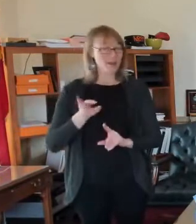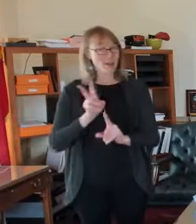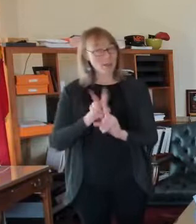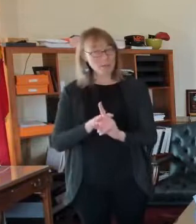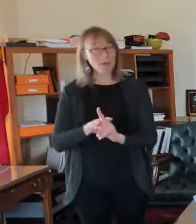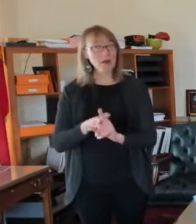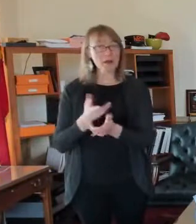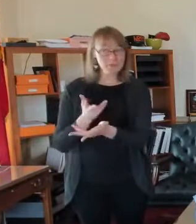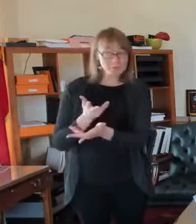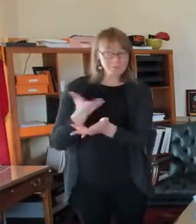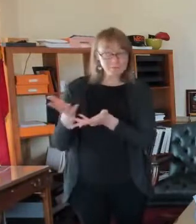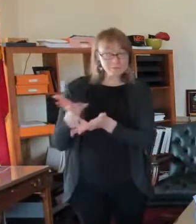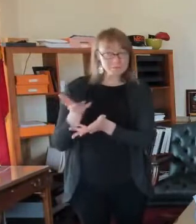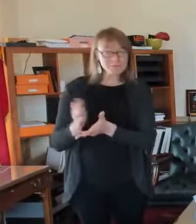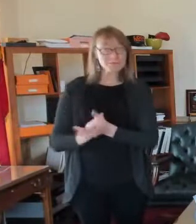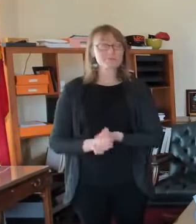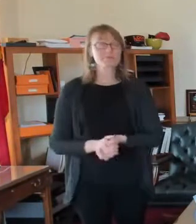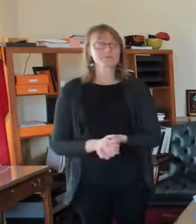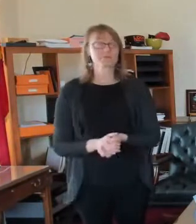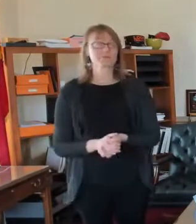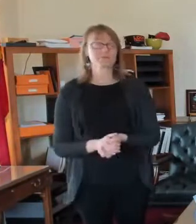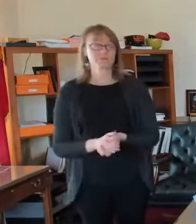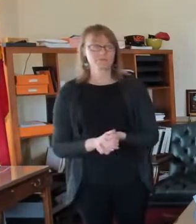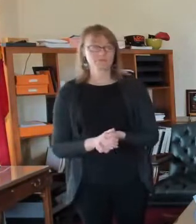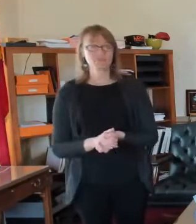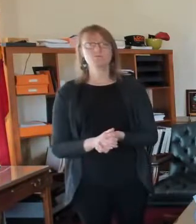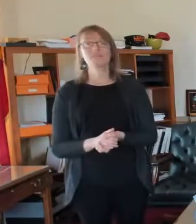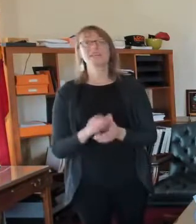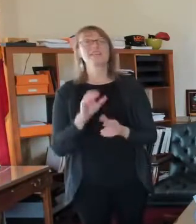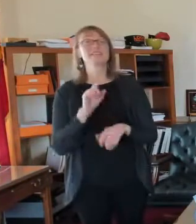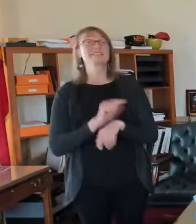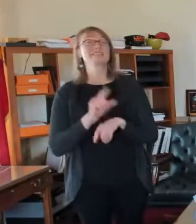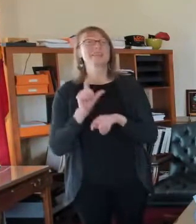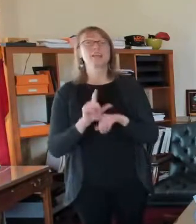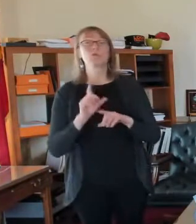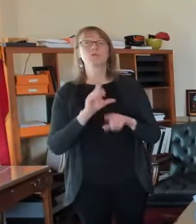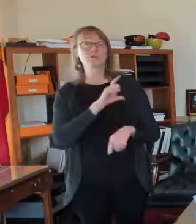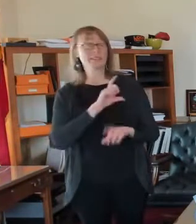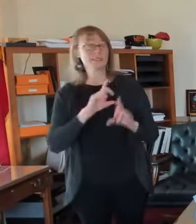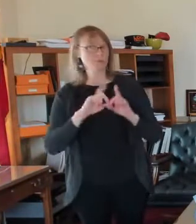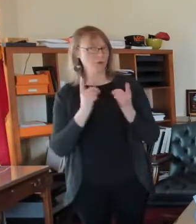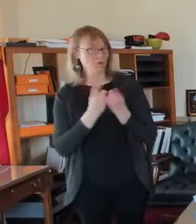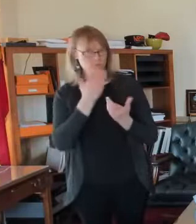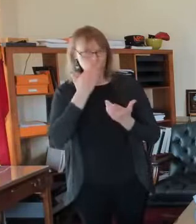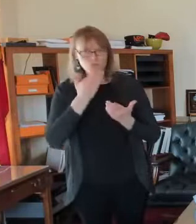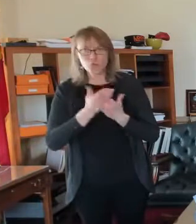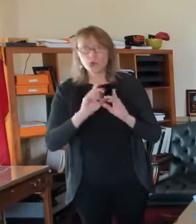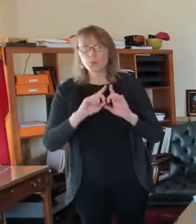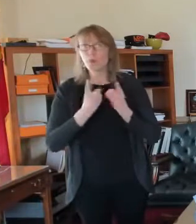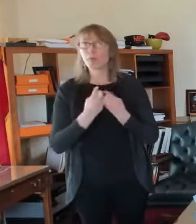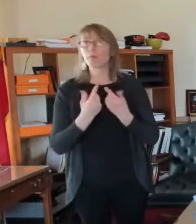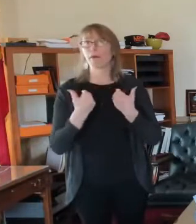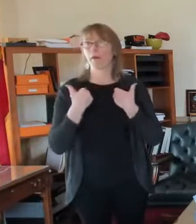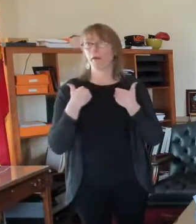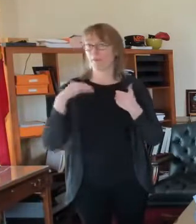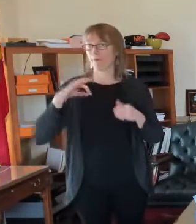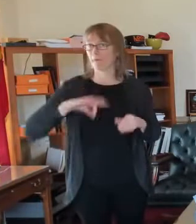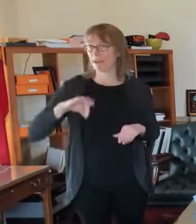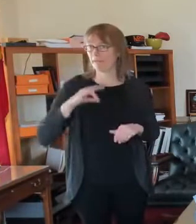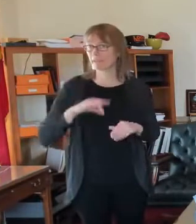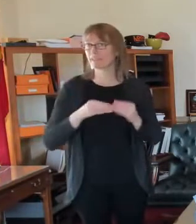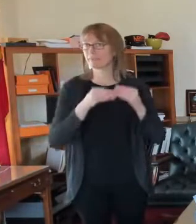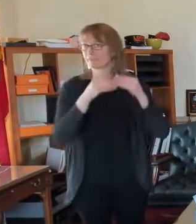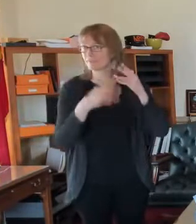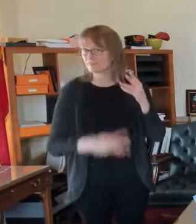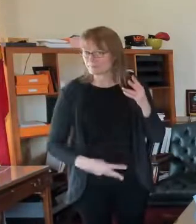St. Louis city police department, uh, very good department, good benefits, you know, part of the, um, we'll,